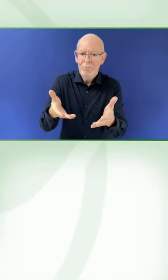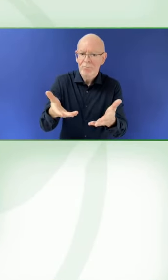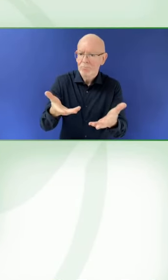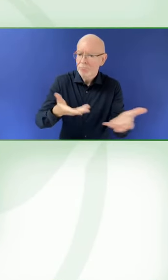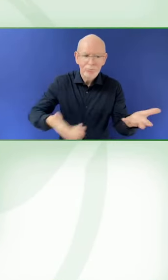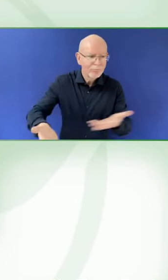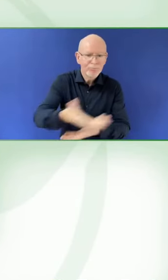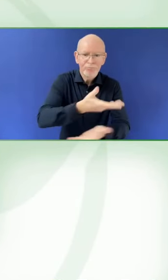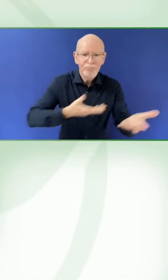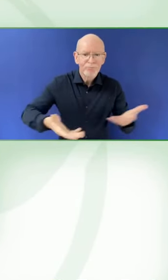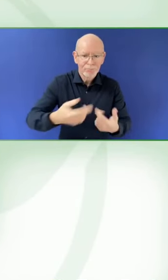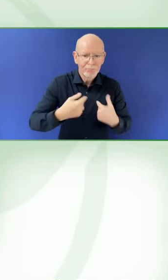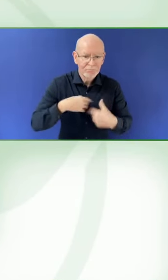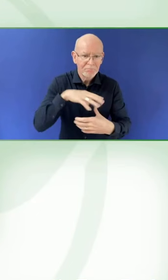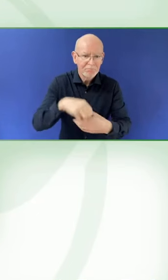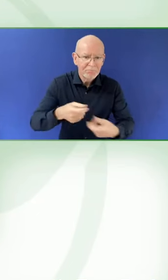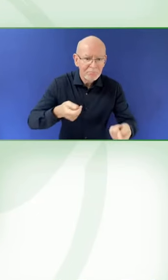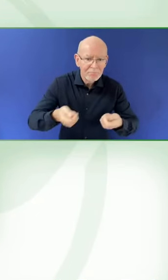Carla, are you there? Carla?